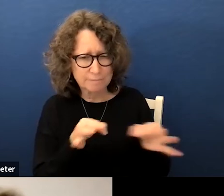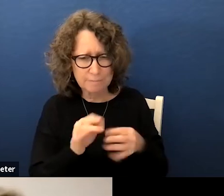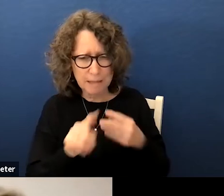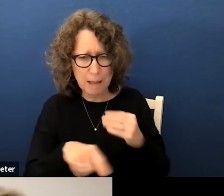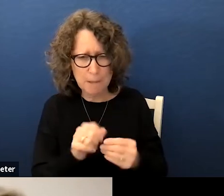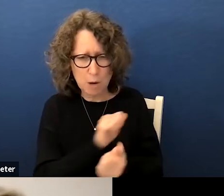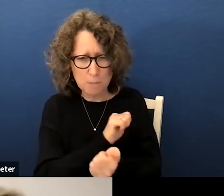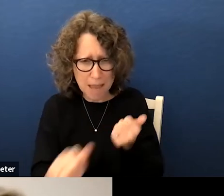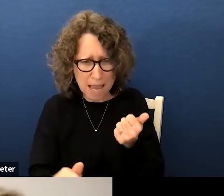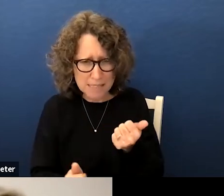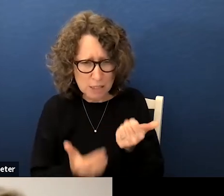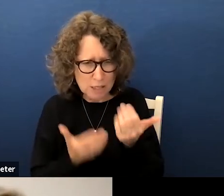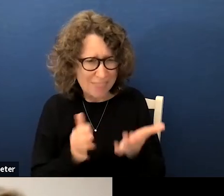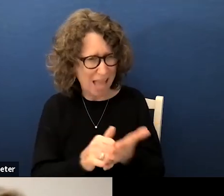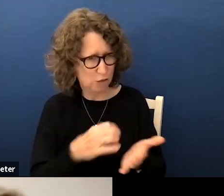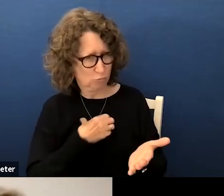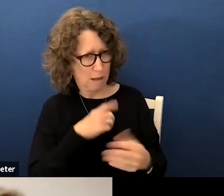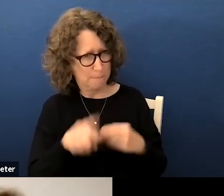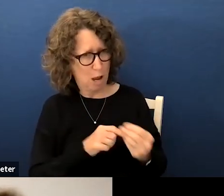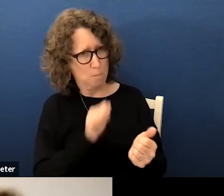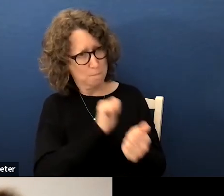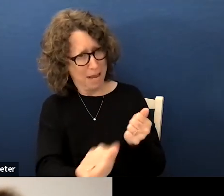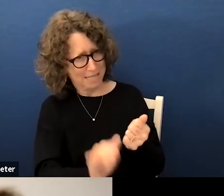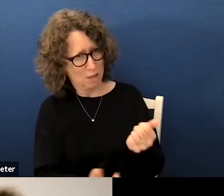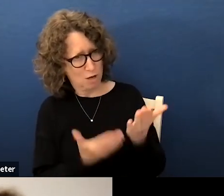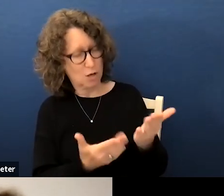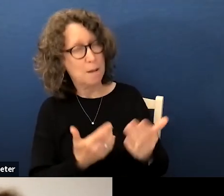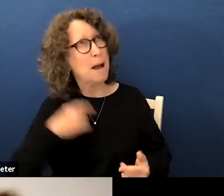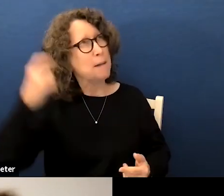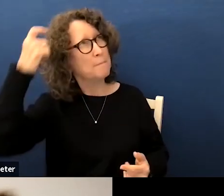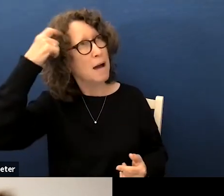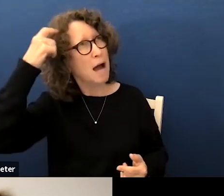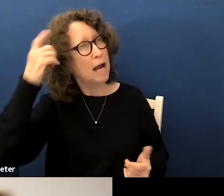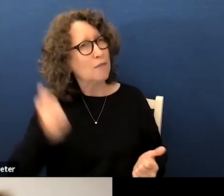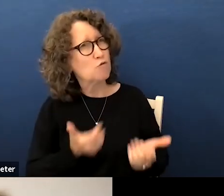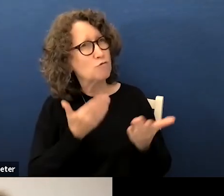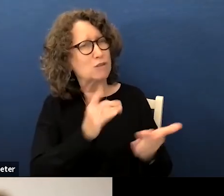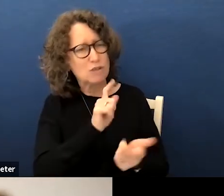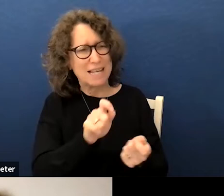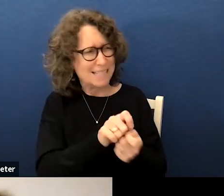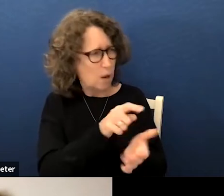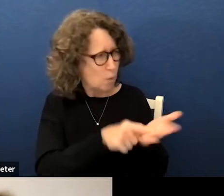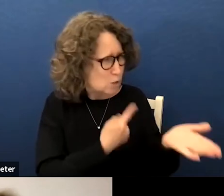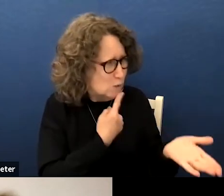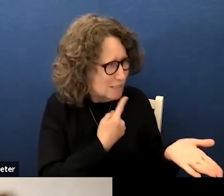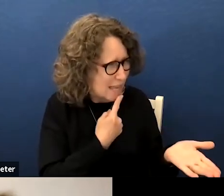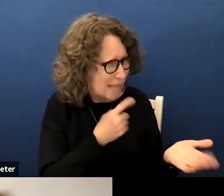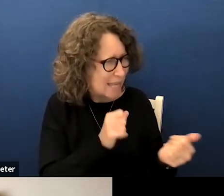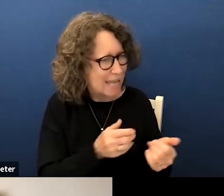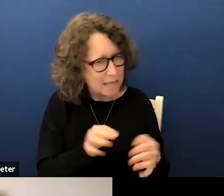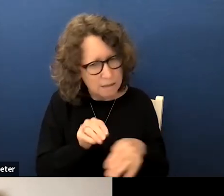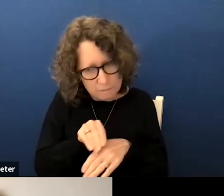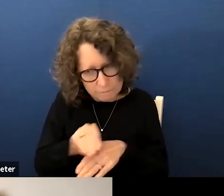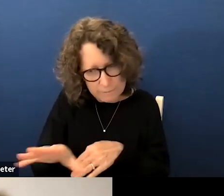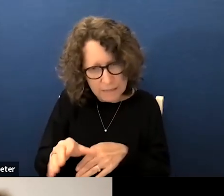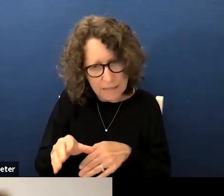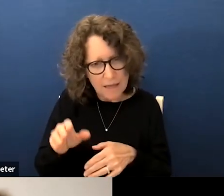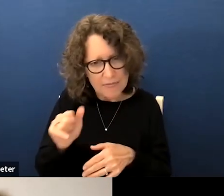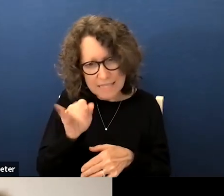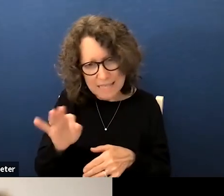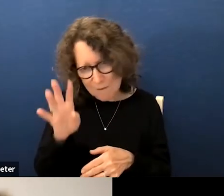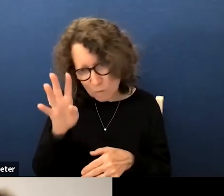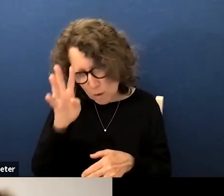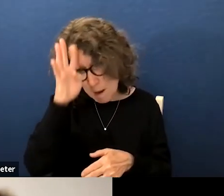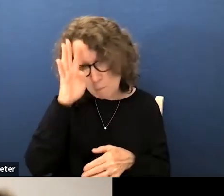passing a resolution is that because in my mind this resolution does exactly what you say it directs the staff to come up with a